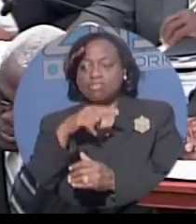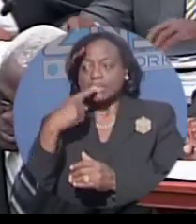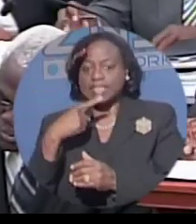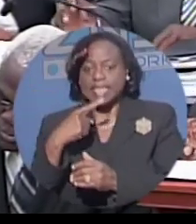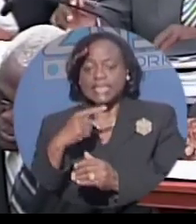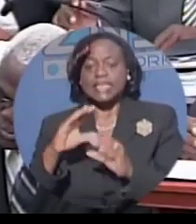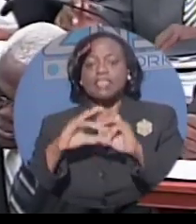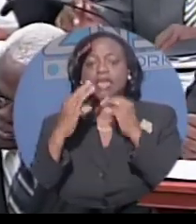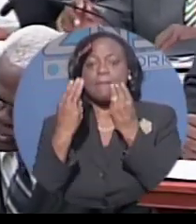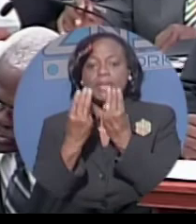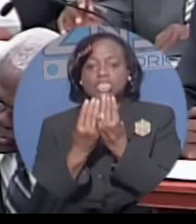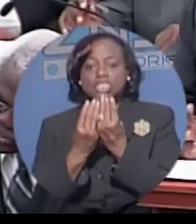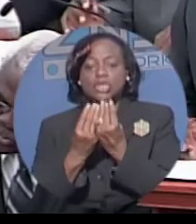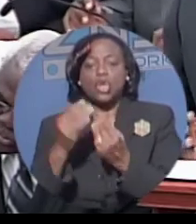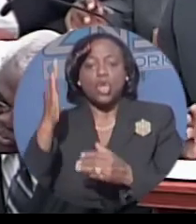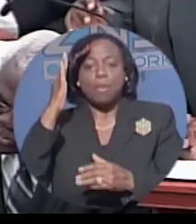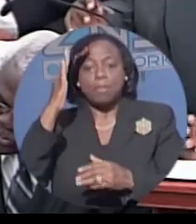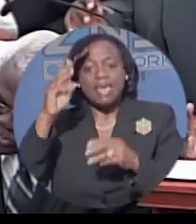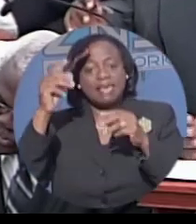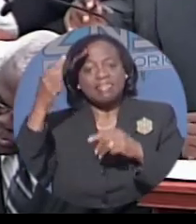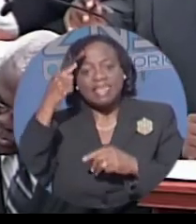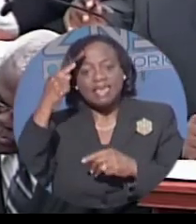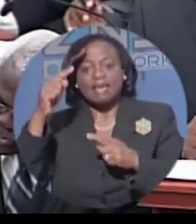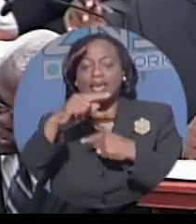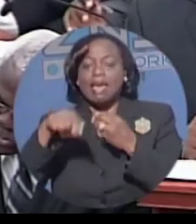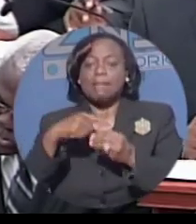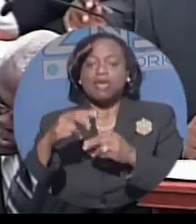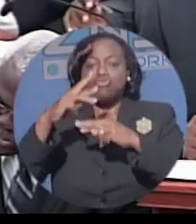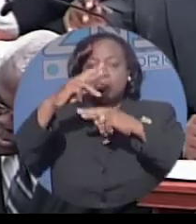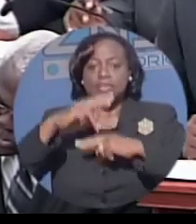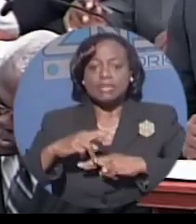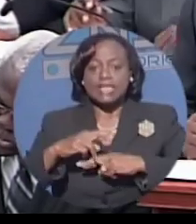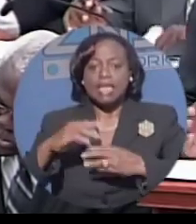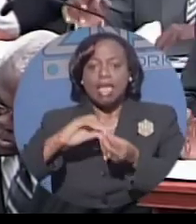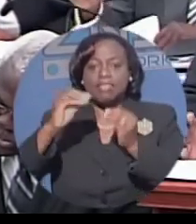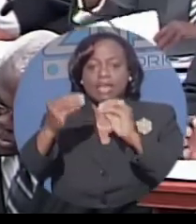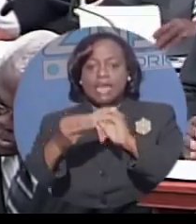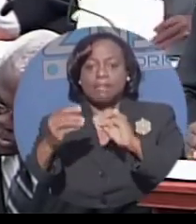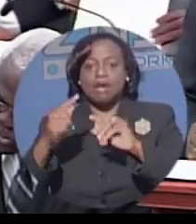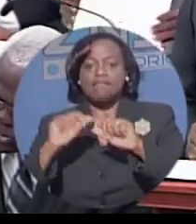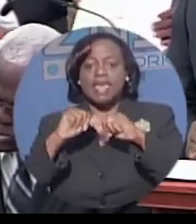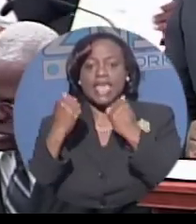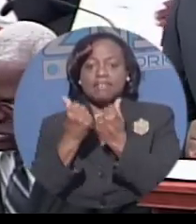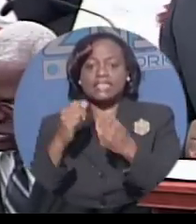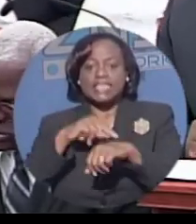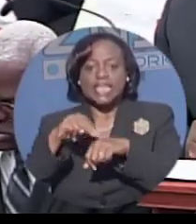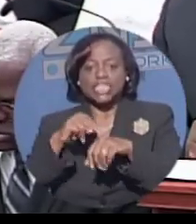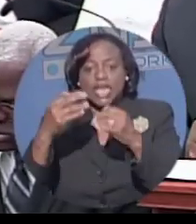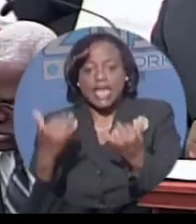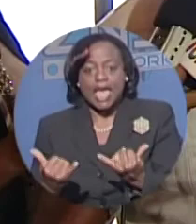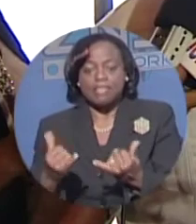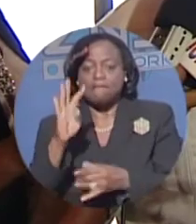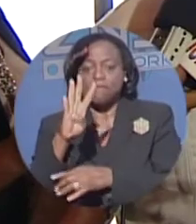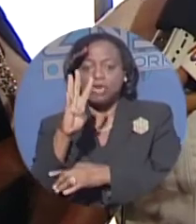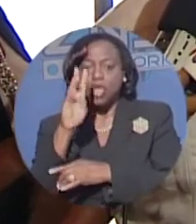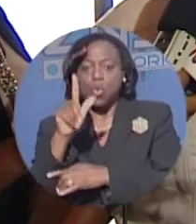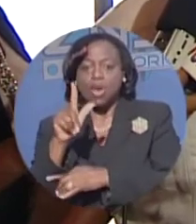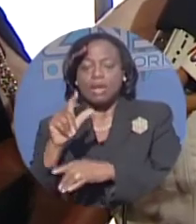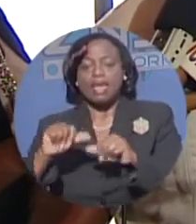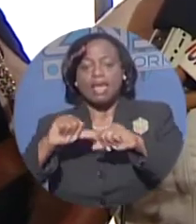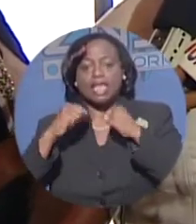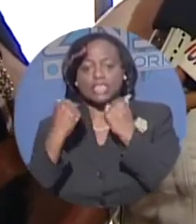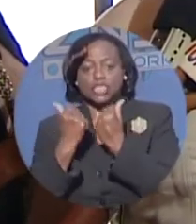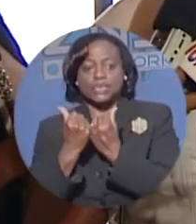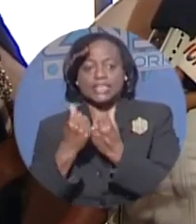even consider reducing the number of constituencies nationwide. Presently, there are 41. Now, when I came to office in